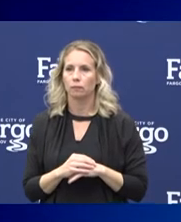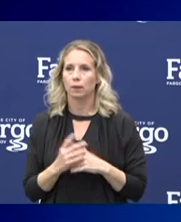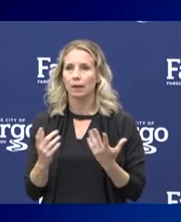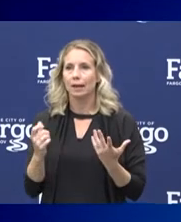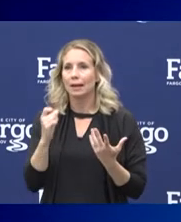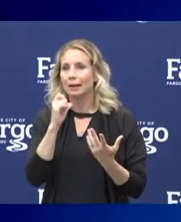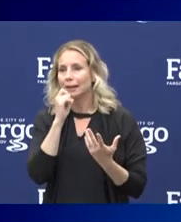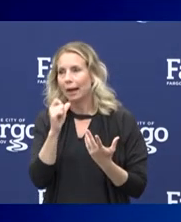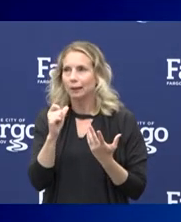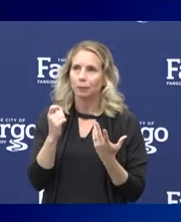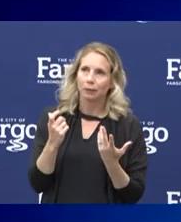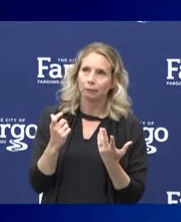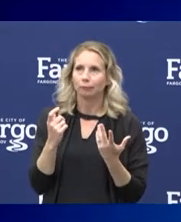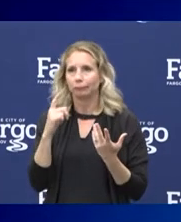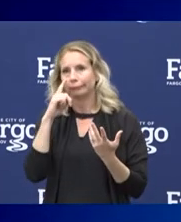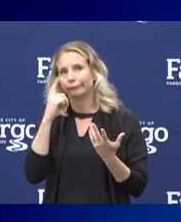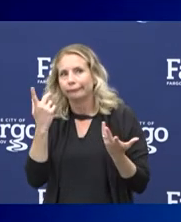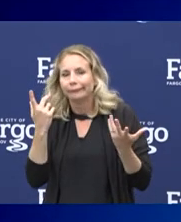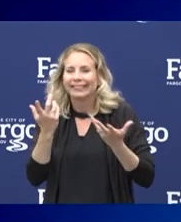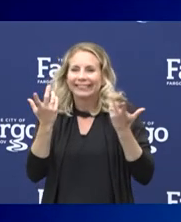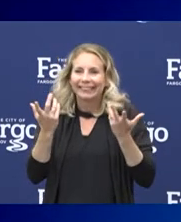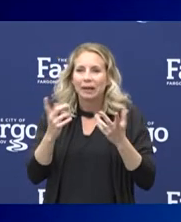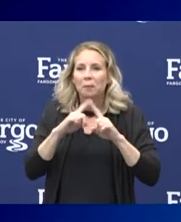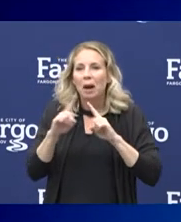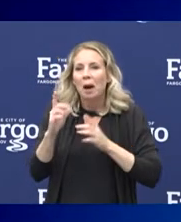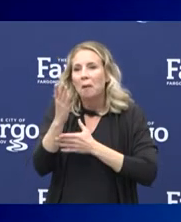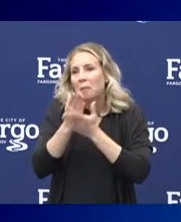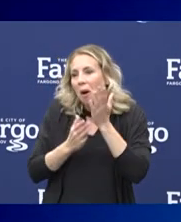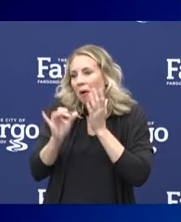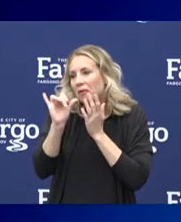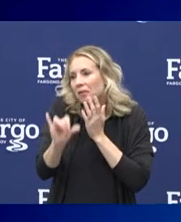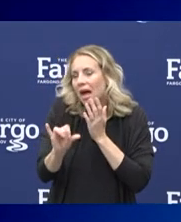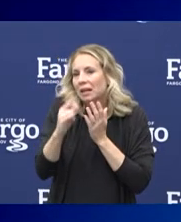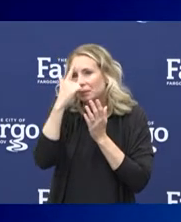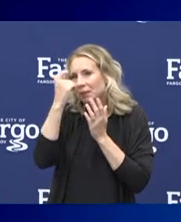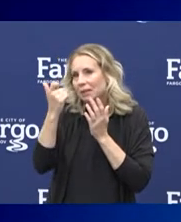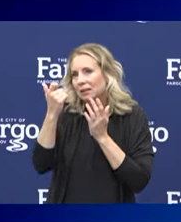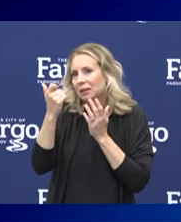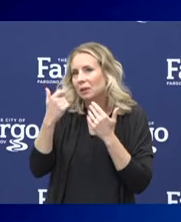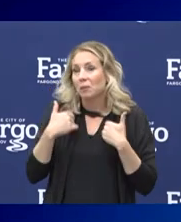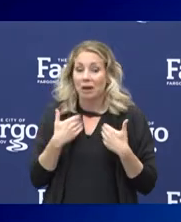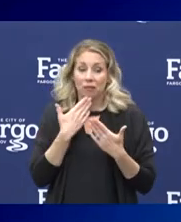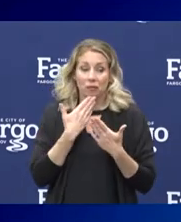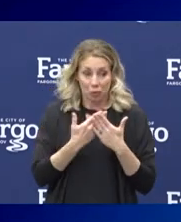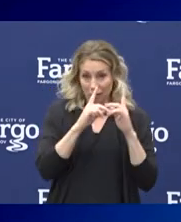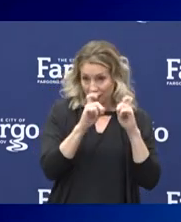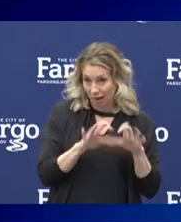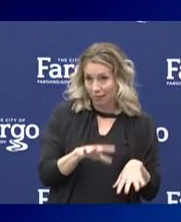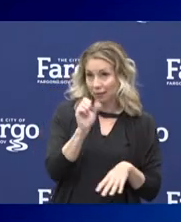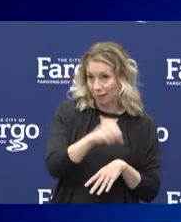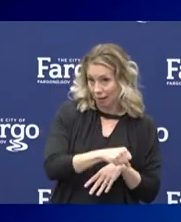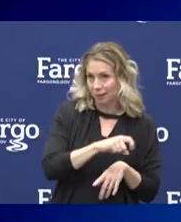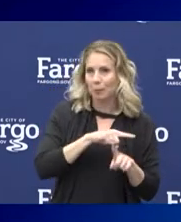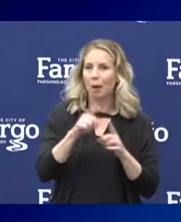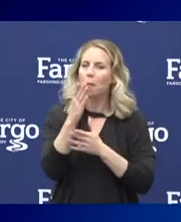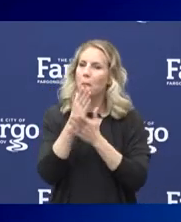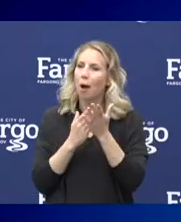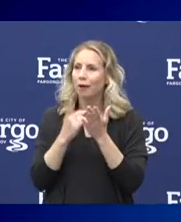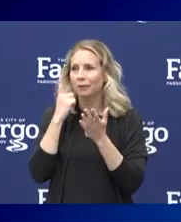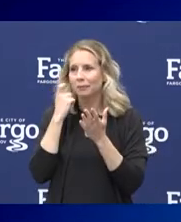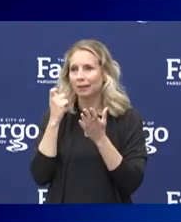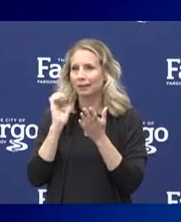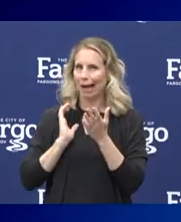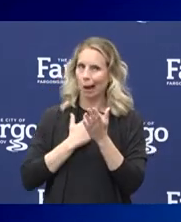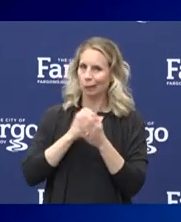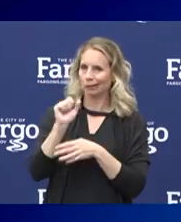be glib here, but part of that is because we have really good testing and tracing capability, and part of it is just virtue of the nature